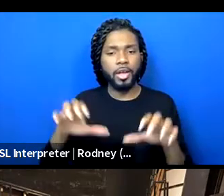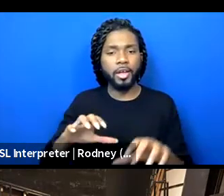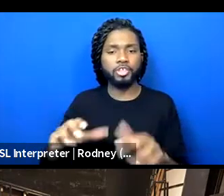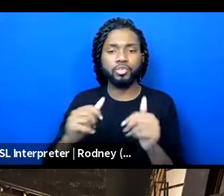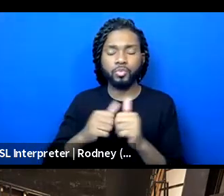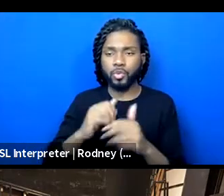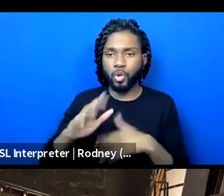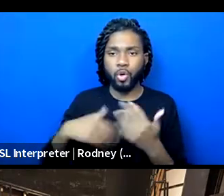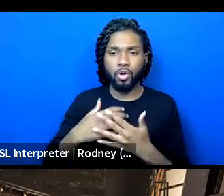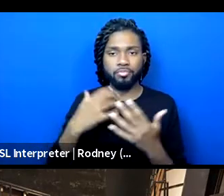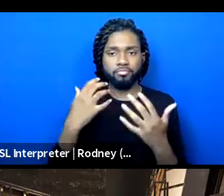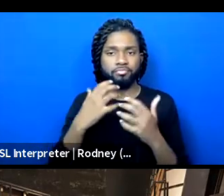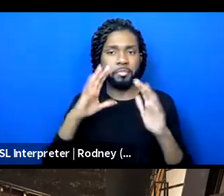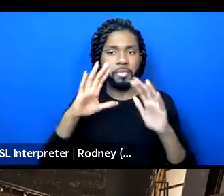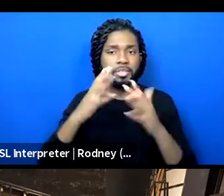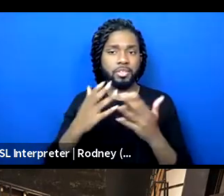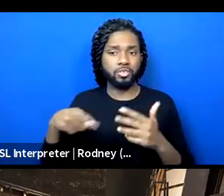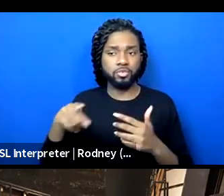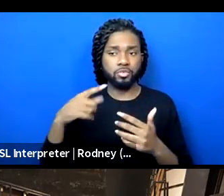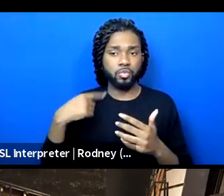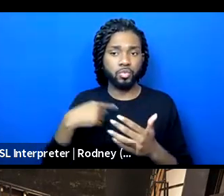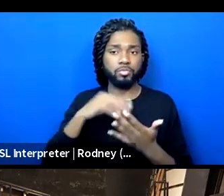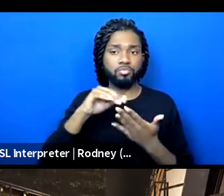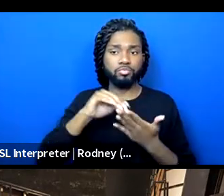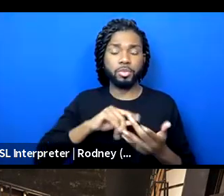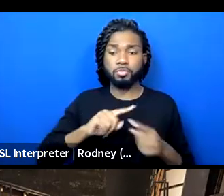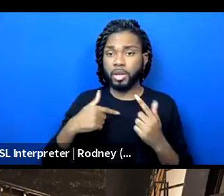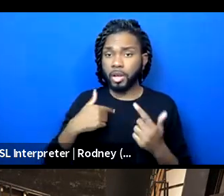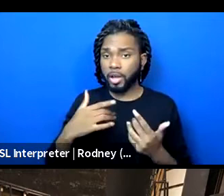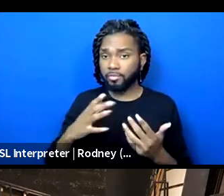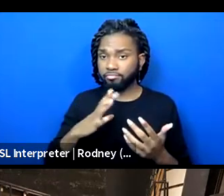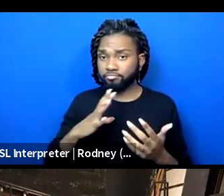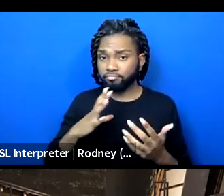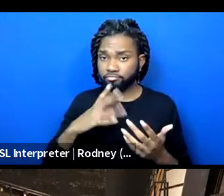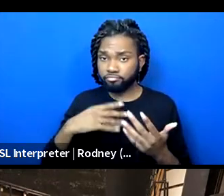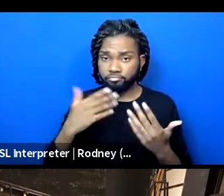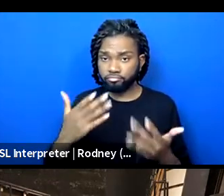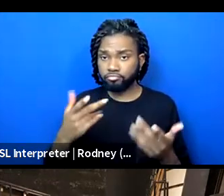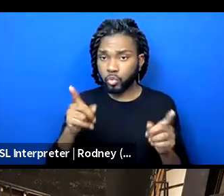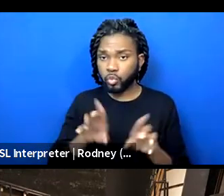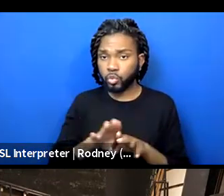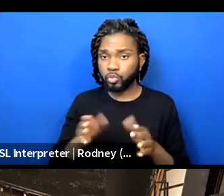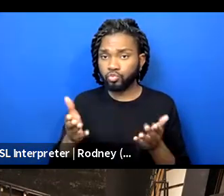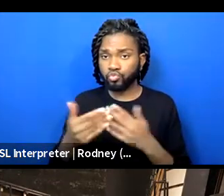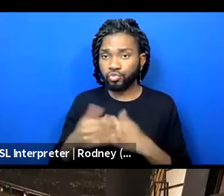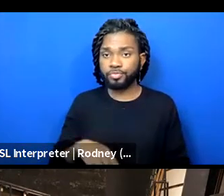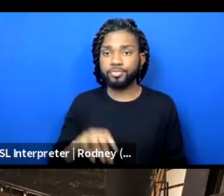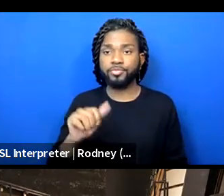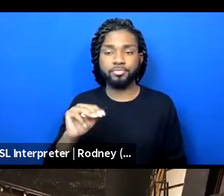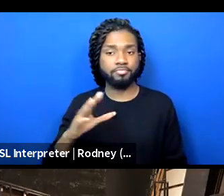of stuff that you put in. But I'm cool bringing folks in, if everyone else is. Closing our breakout rooms. So get ready, everybody.